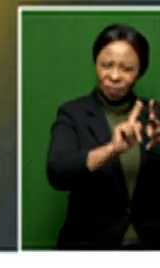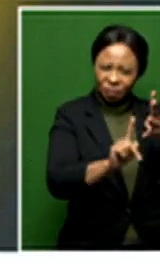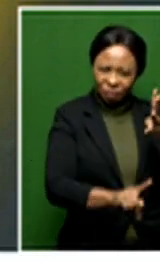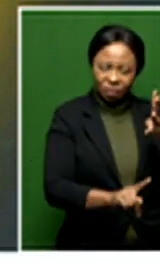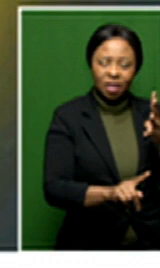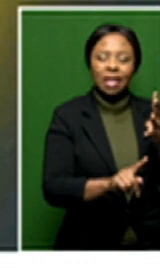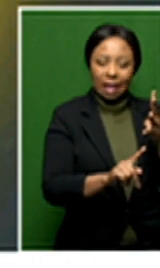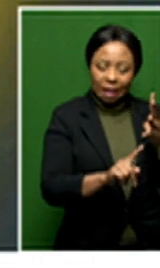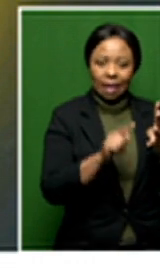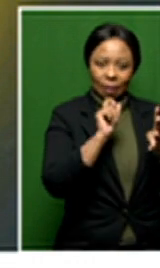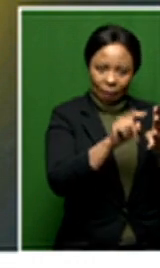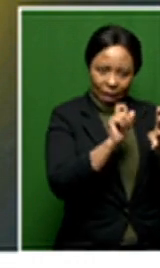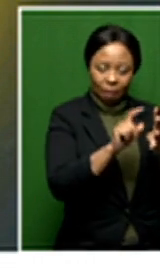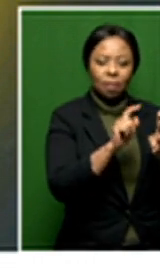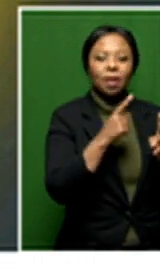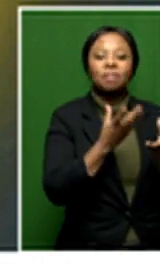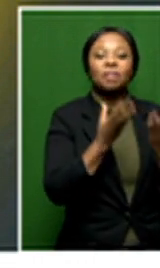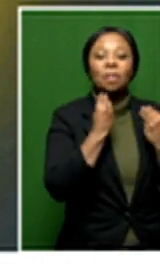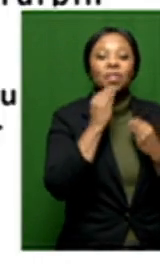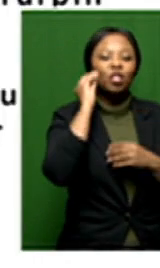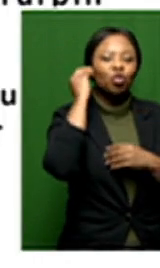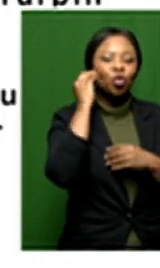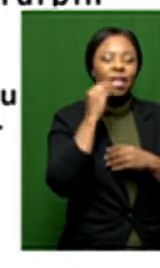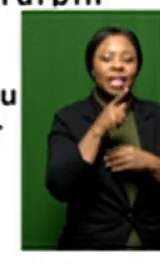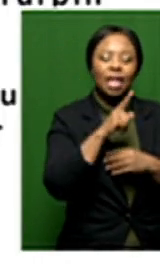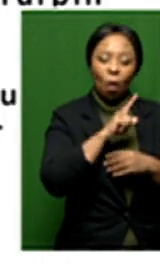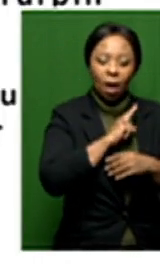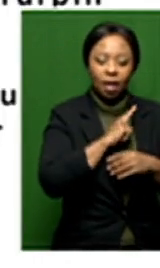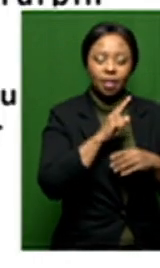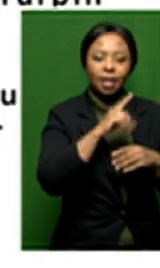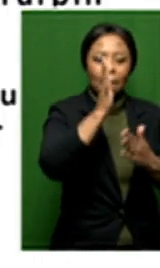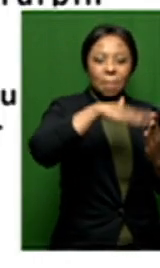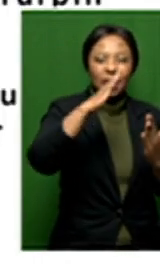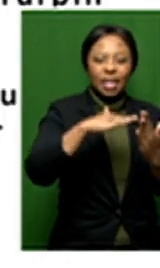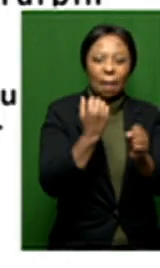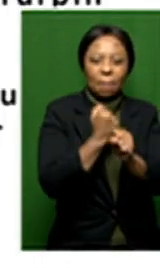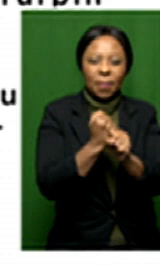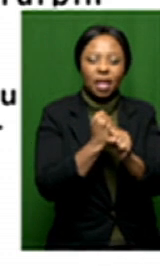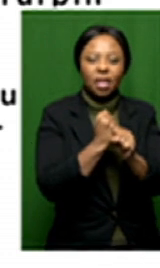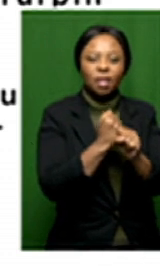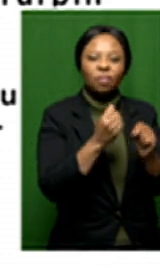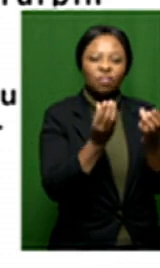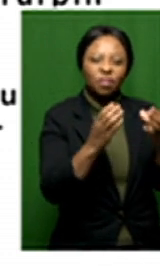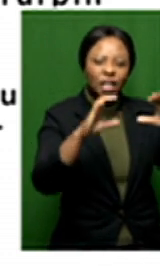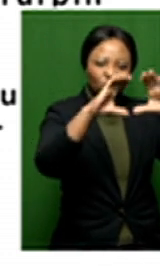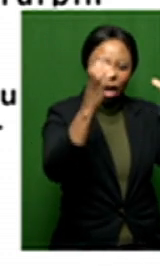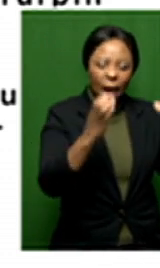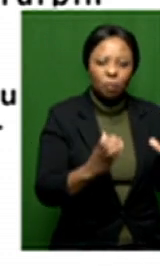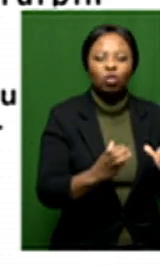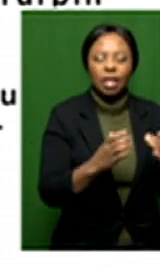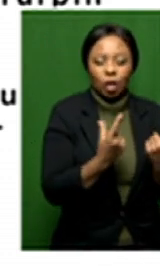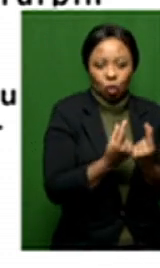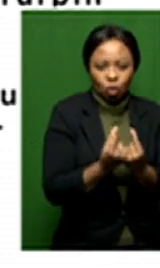That's kind of what informed how I approached making paintings or installations or sculptures. So they